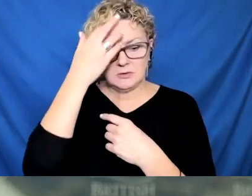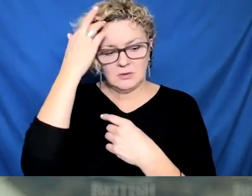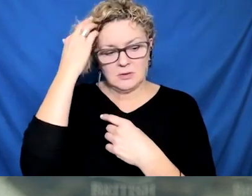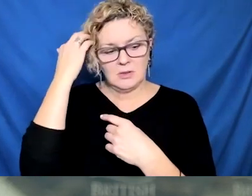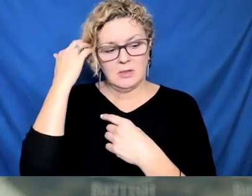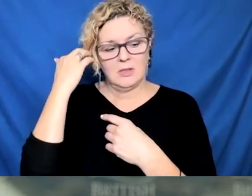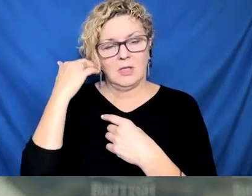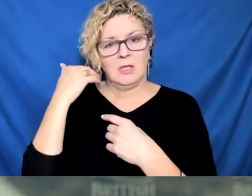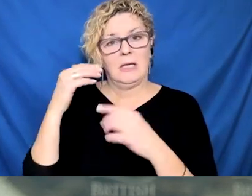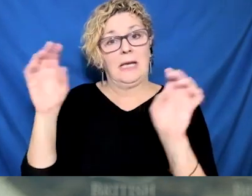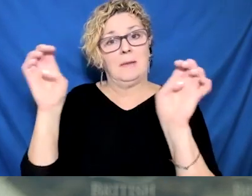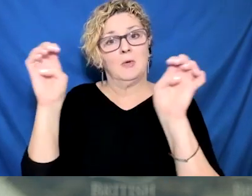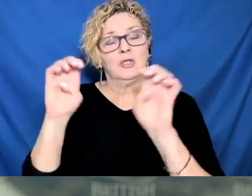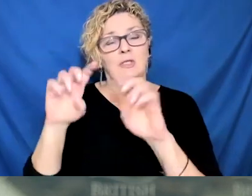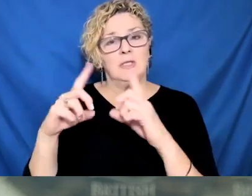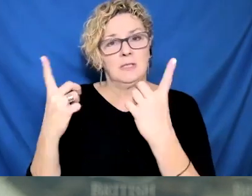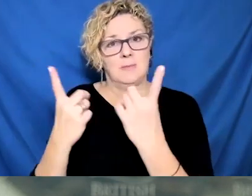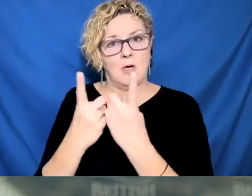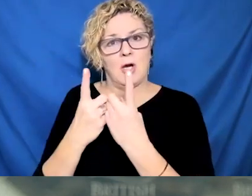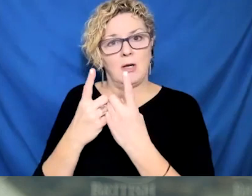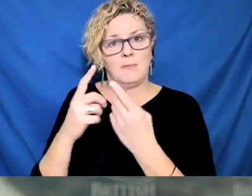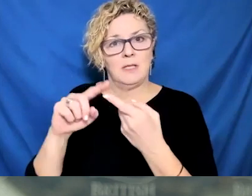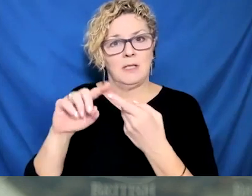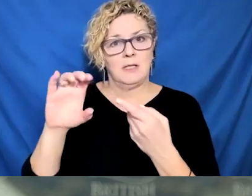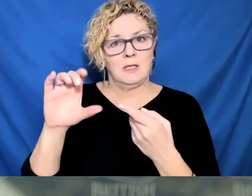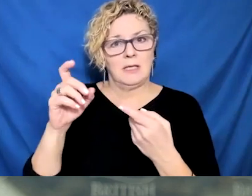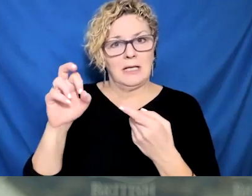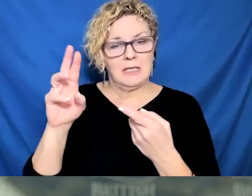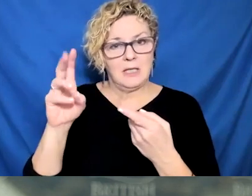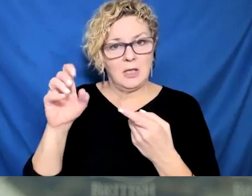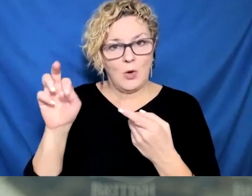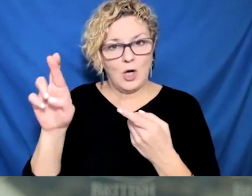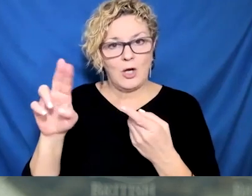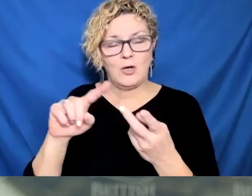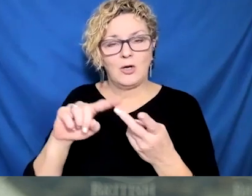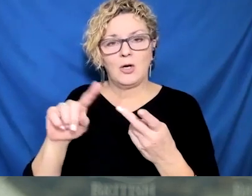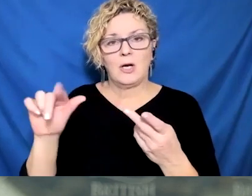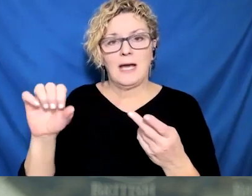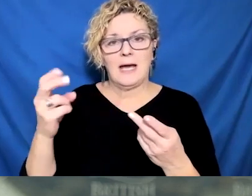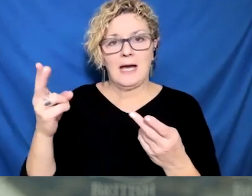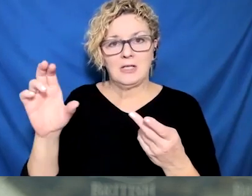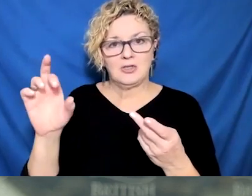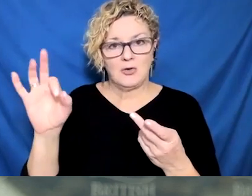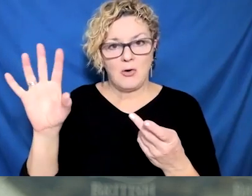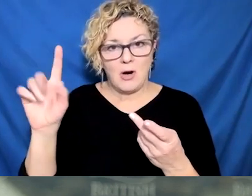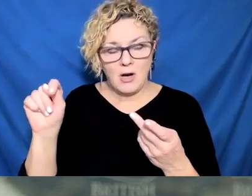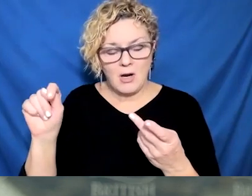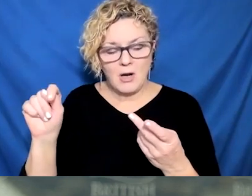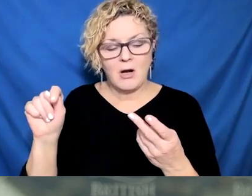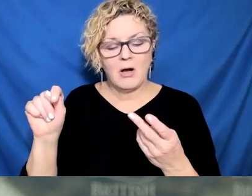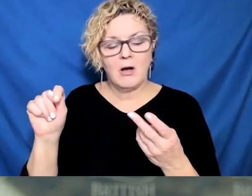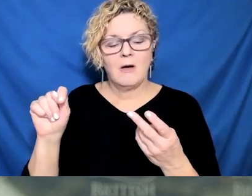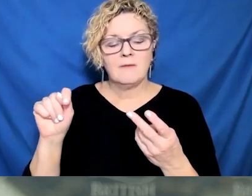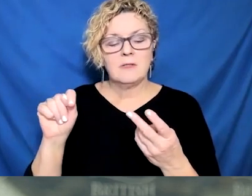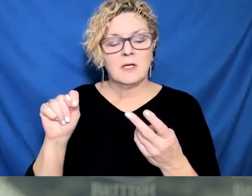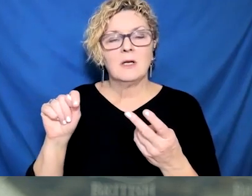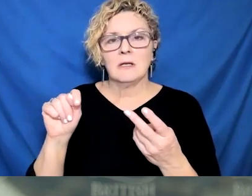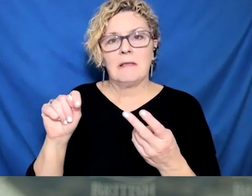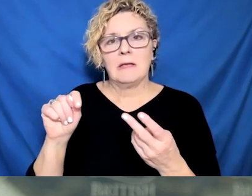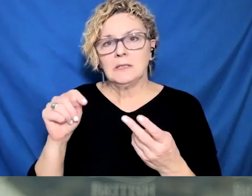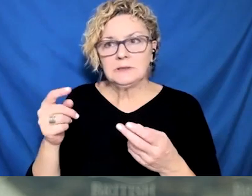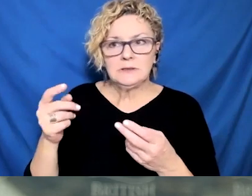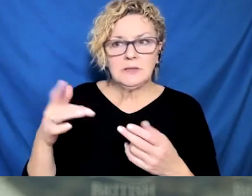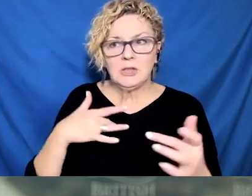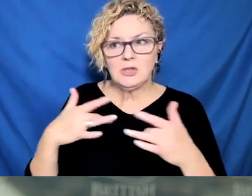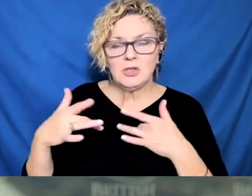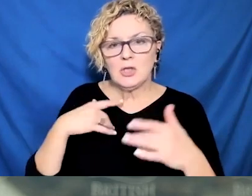to follow public health guidance and orders, and that we need to take these steps to support the system and support support care in the system.